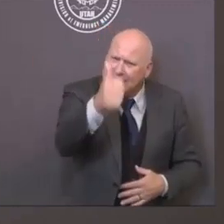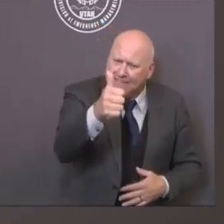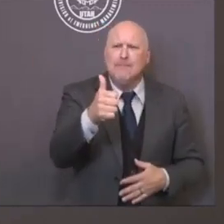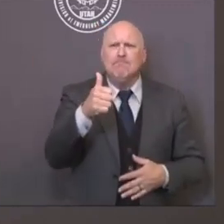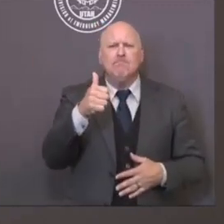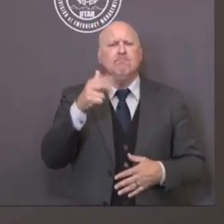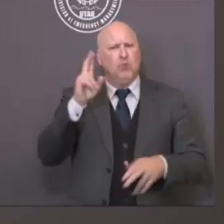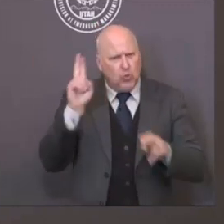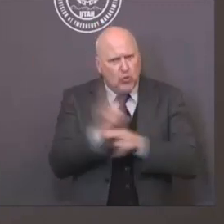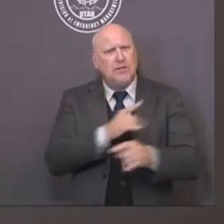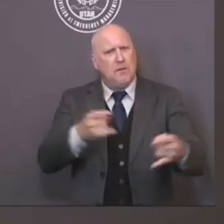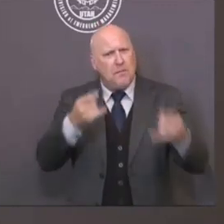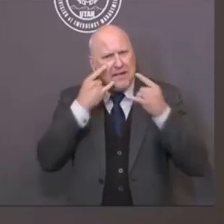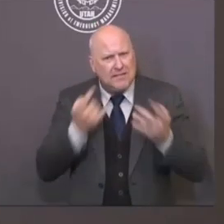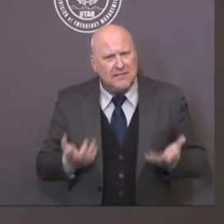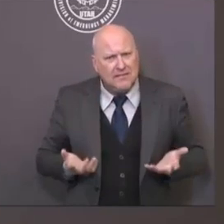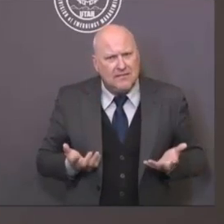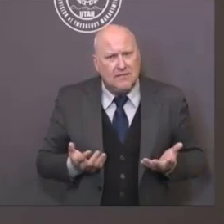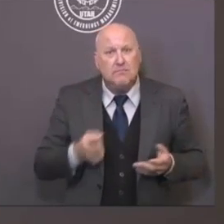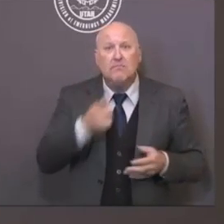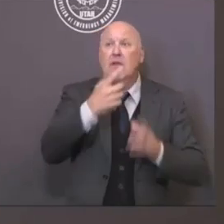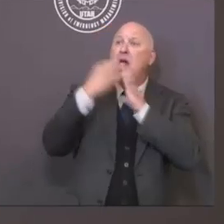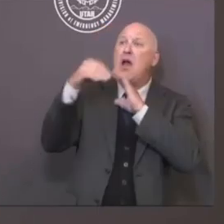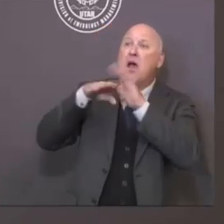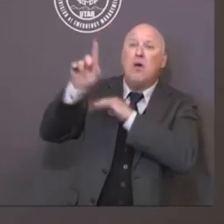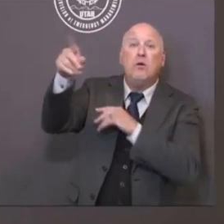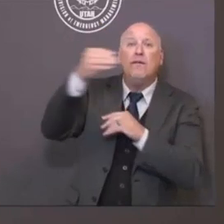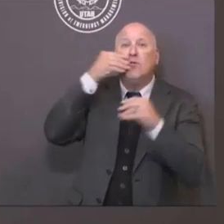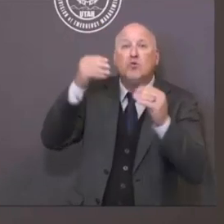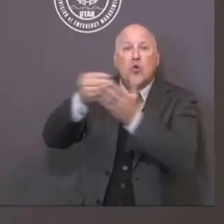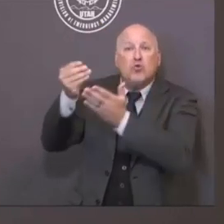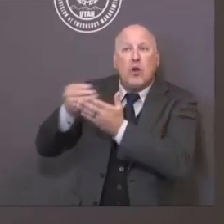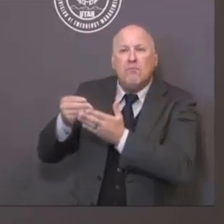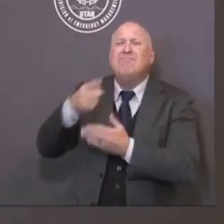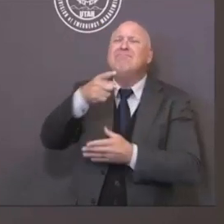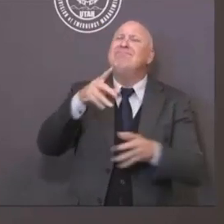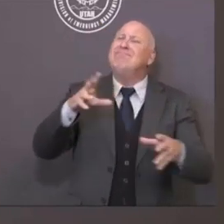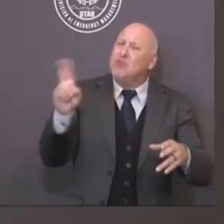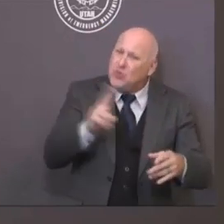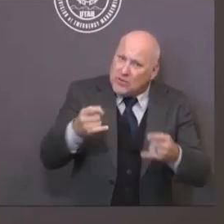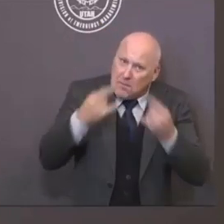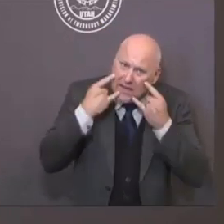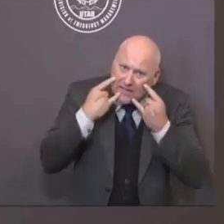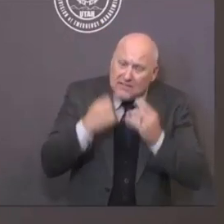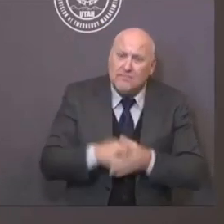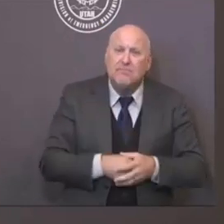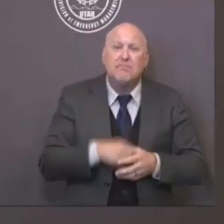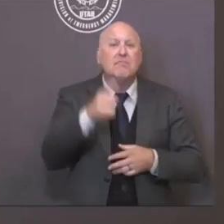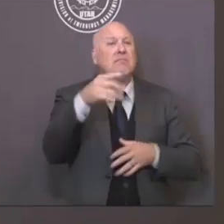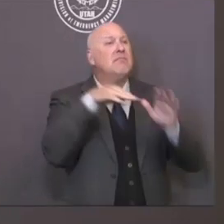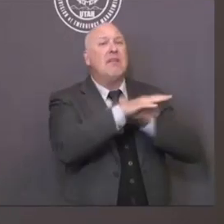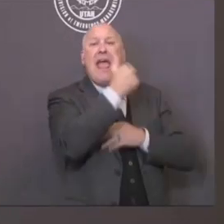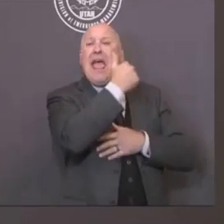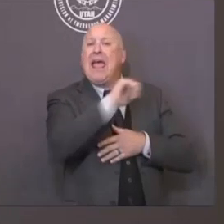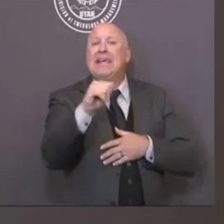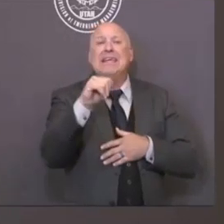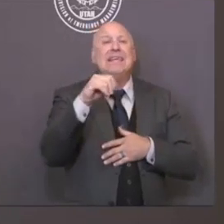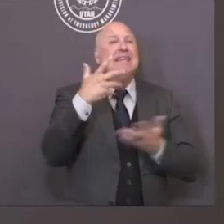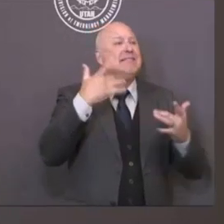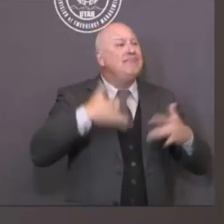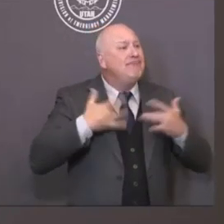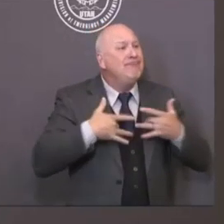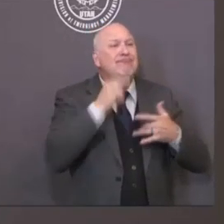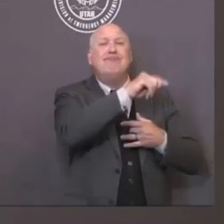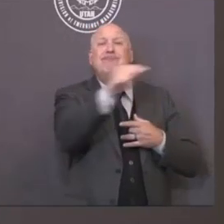we shop, wear a face cover. I don't care whether it's a grocery store or retail outlet. We go to restaurants. And again,